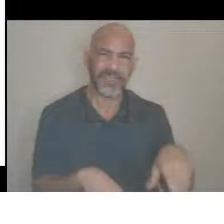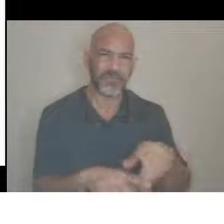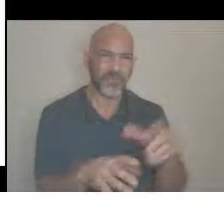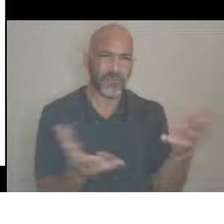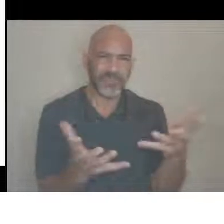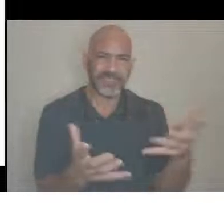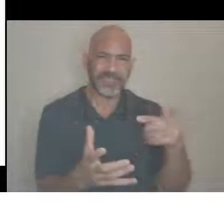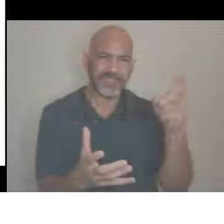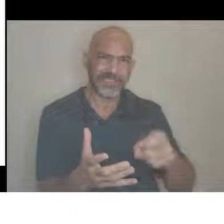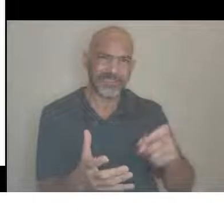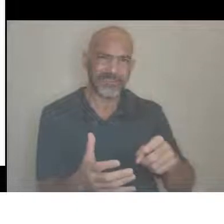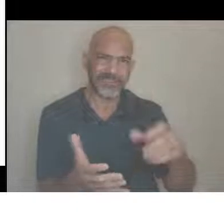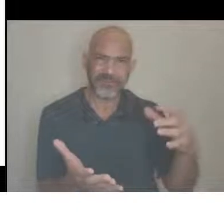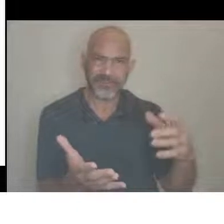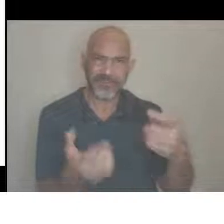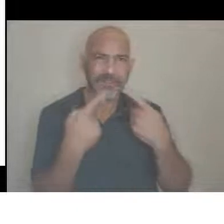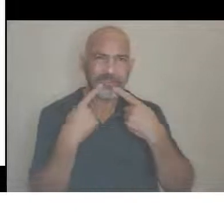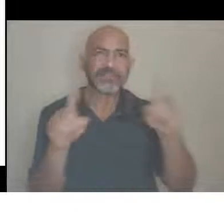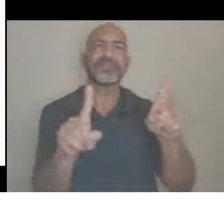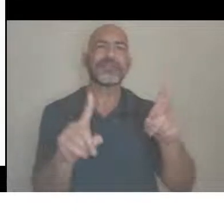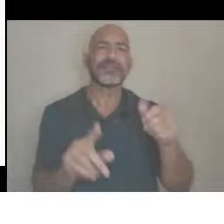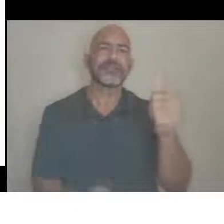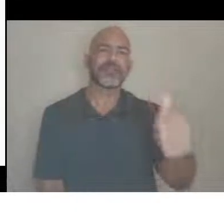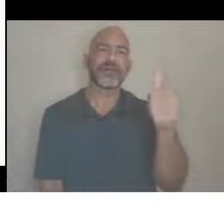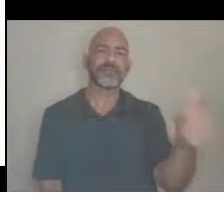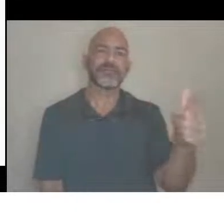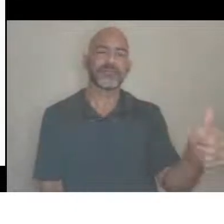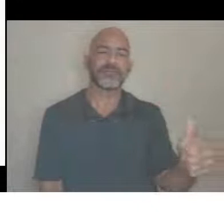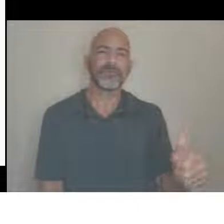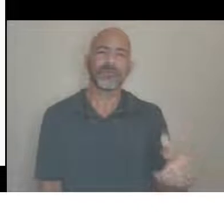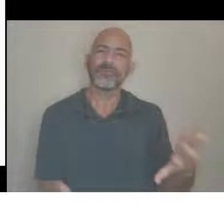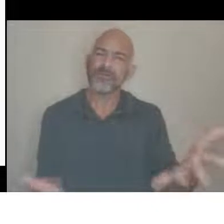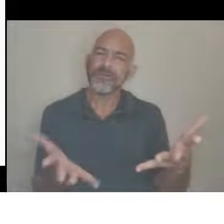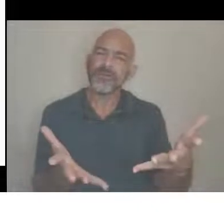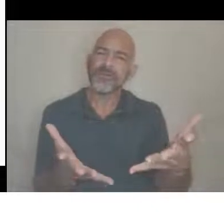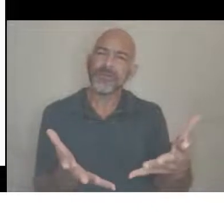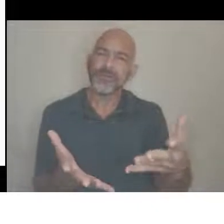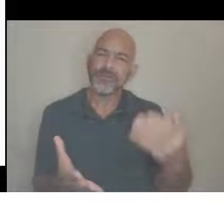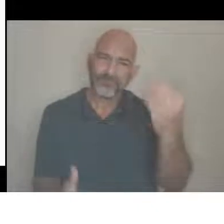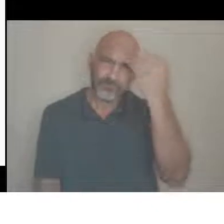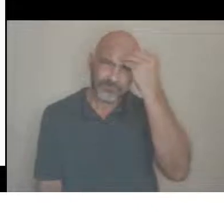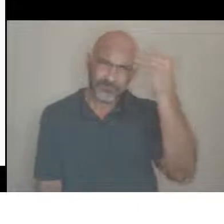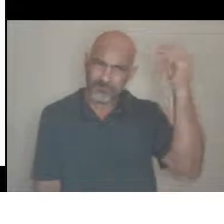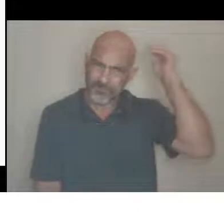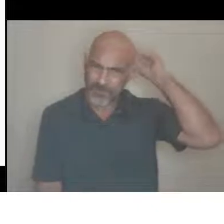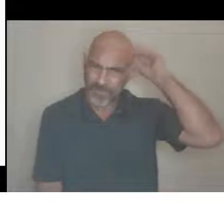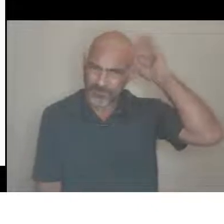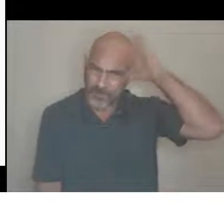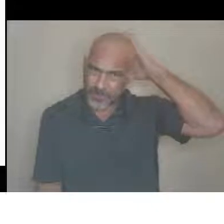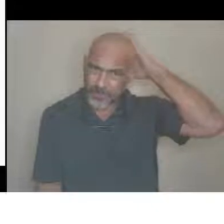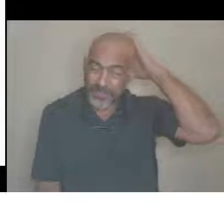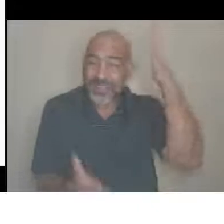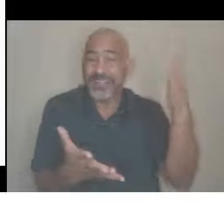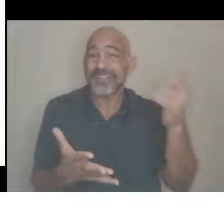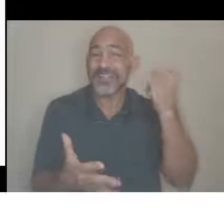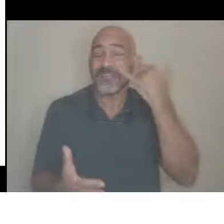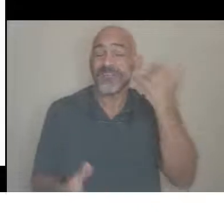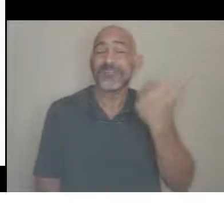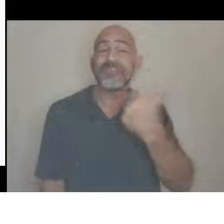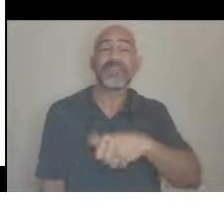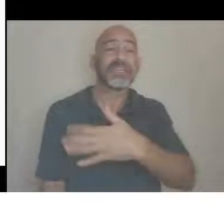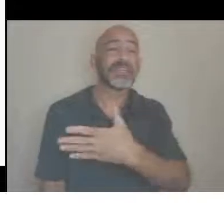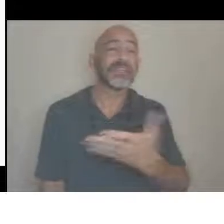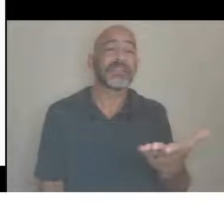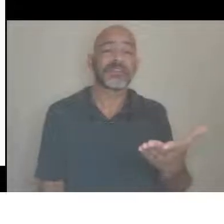there is kind of that reaction that no, if anything, folks are having to fight a lot of societal stigma